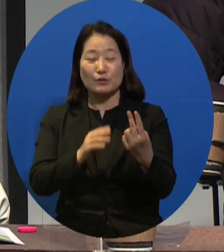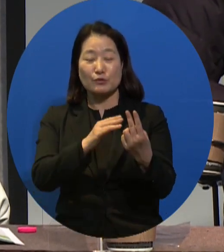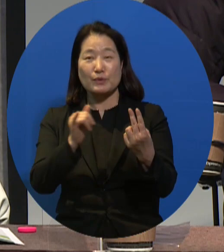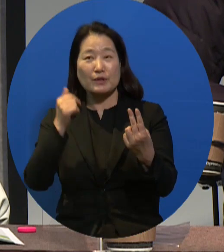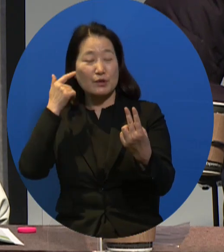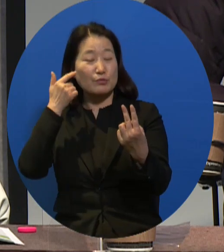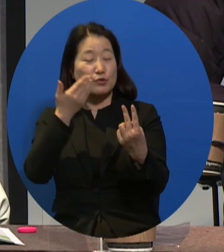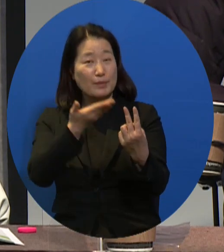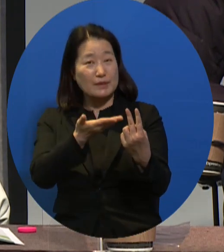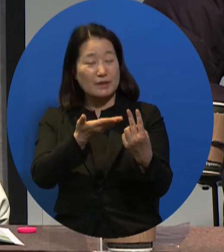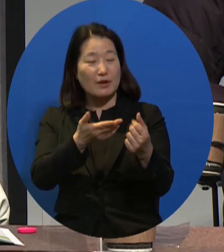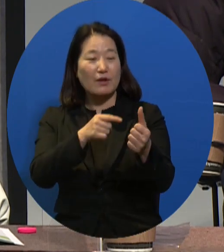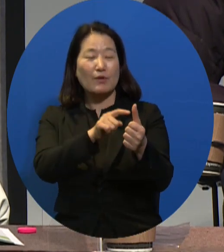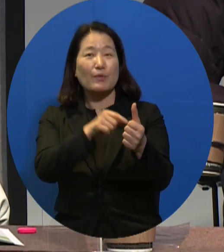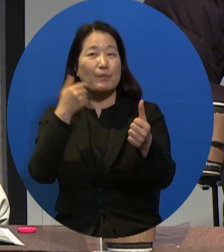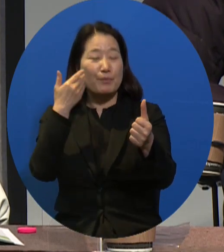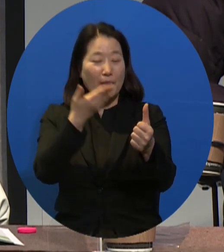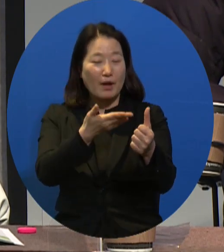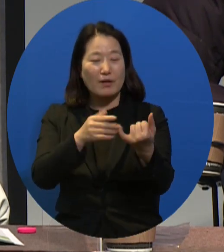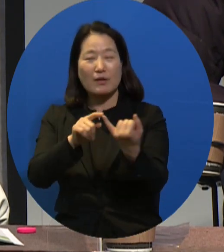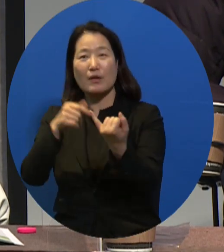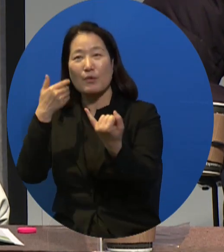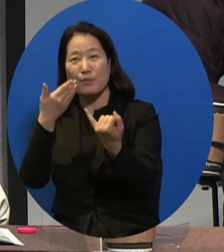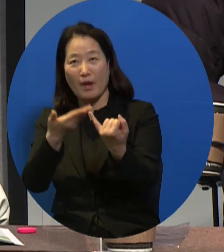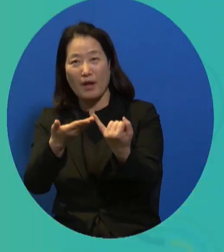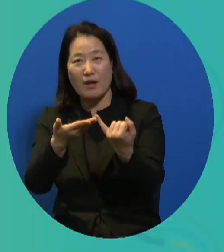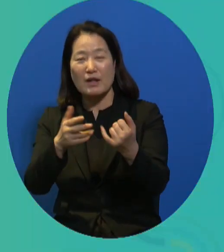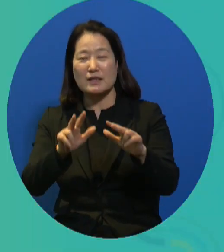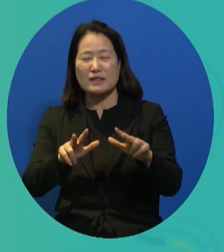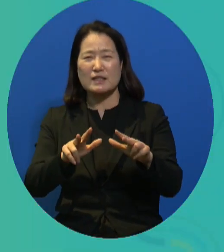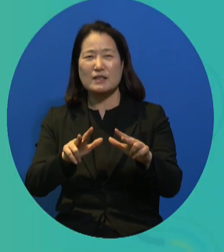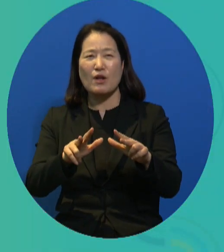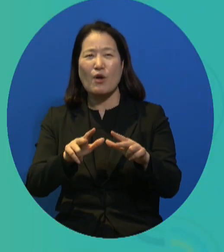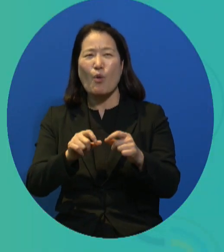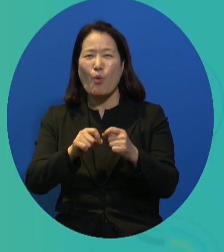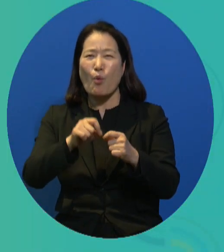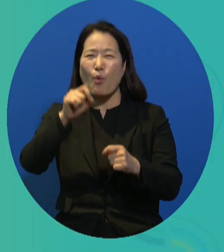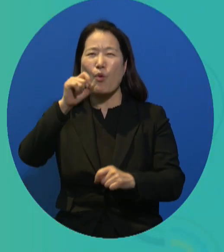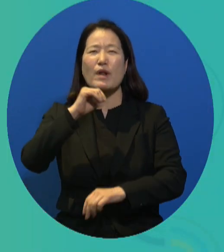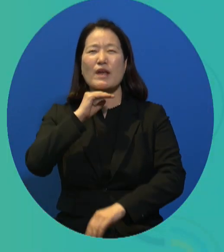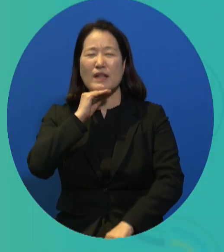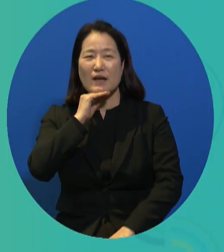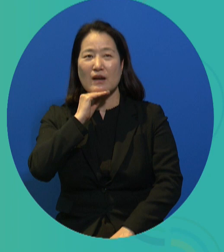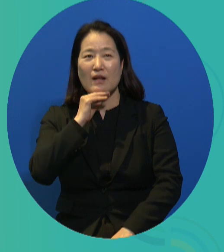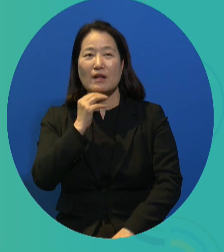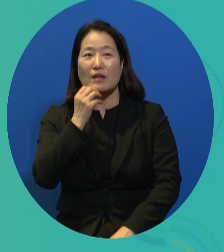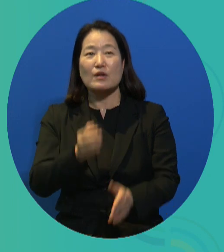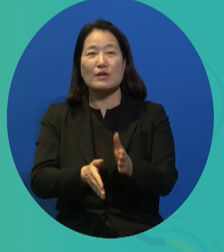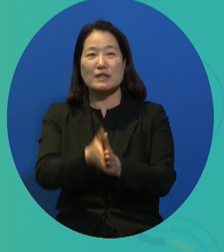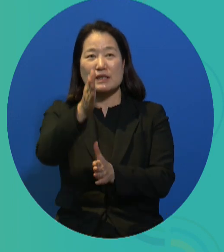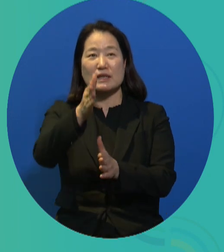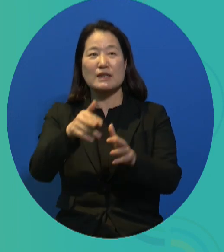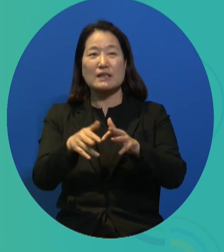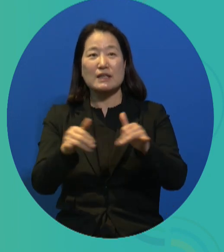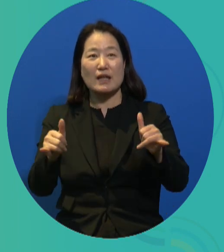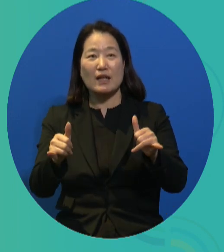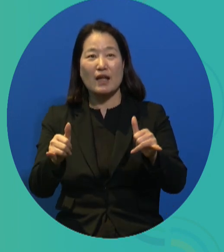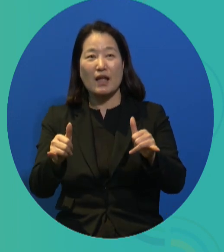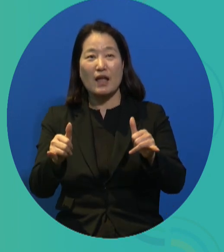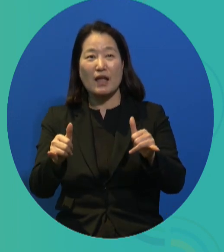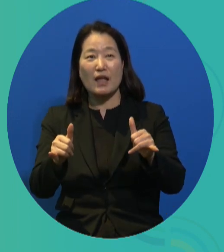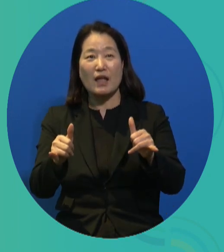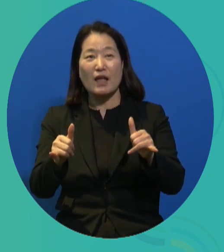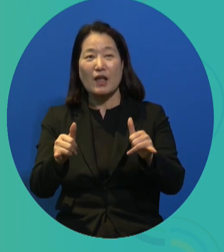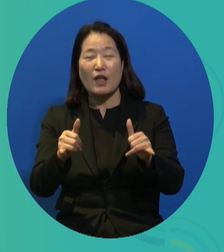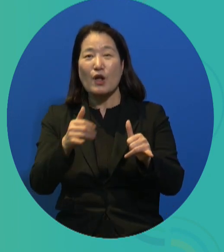asked some questions to our two presenters. But we would like to hand over the microphone, first of all, to our next panelist,